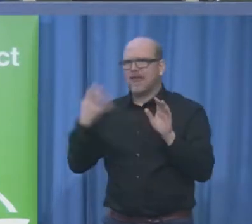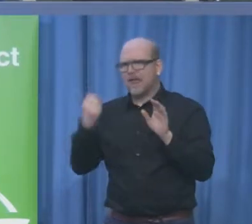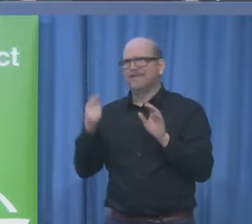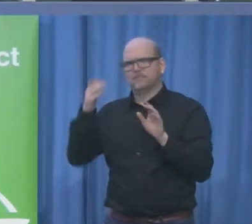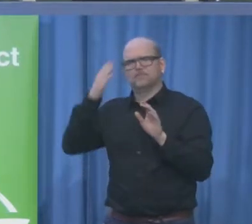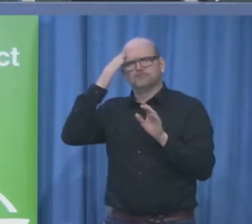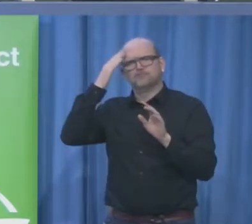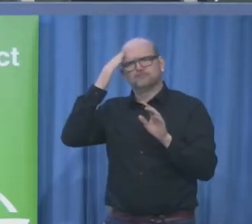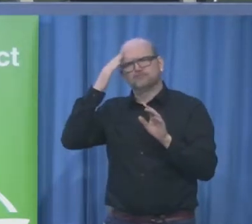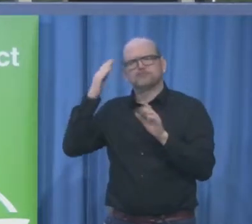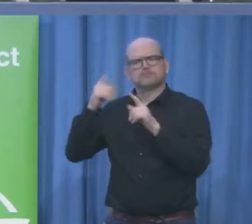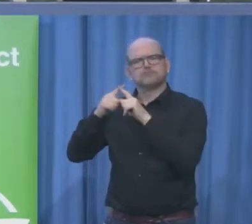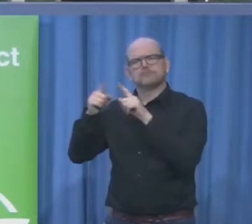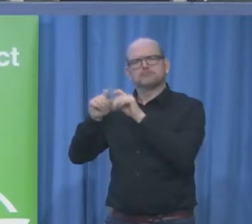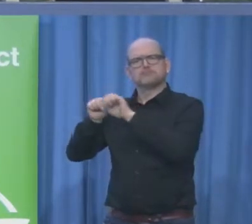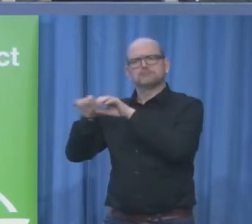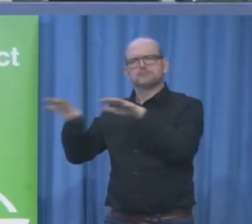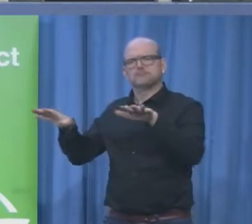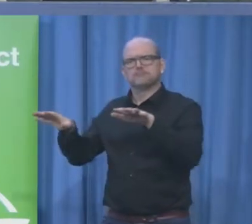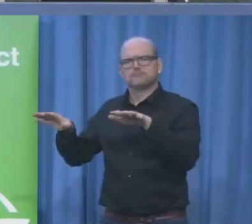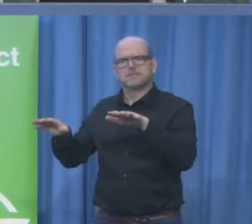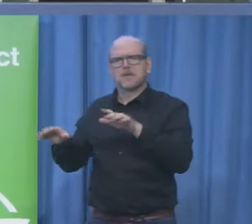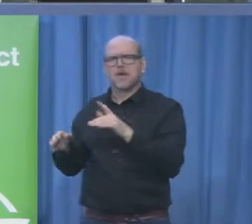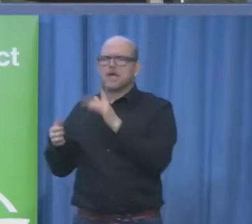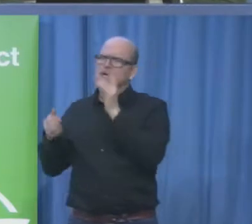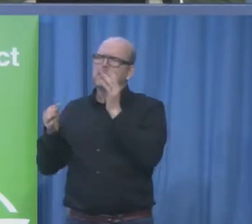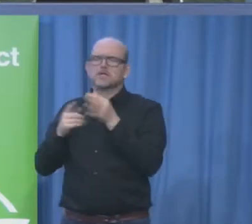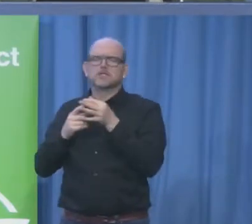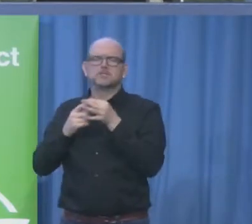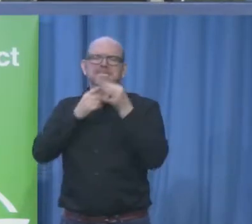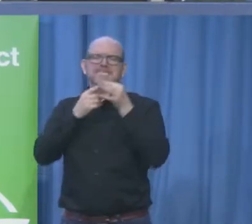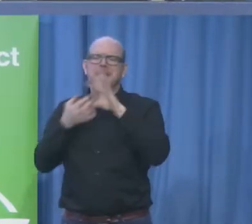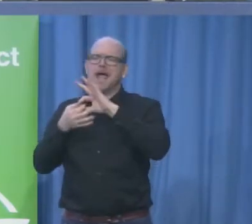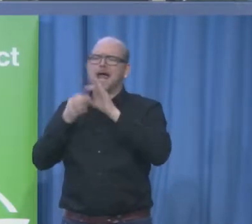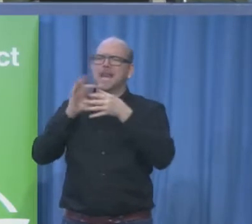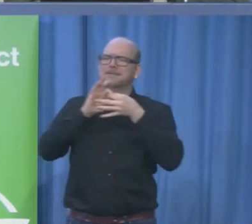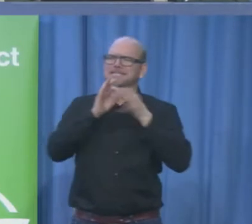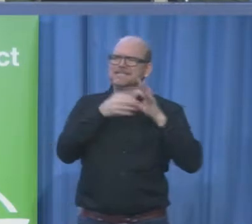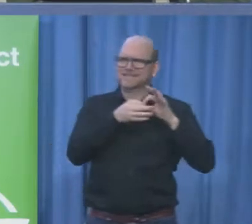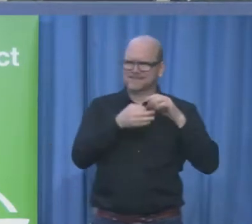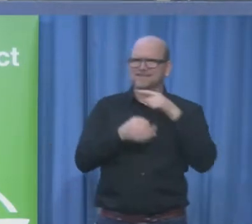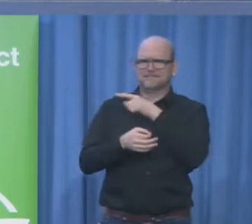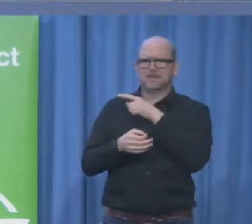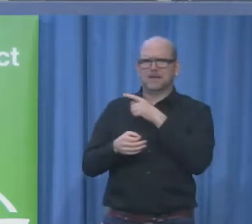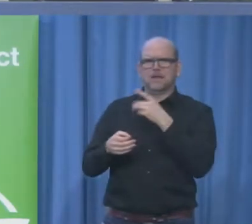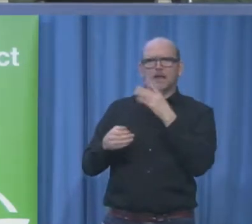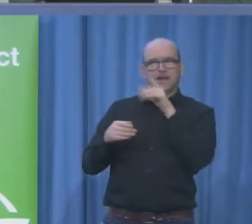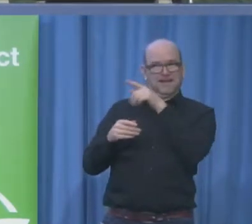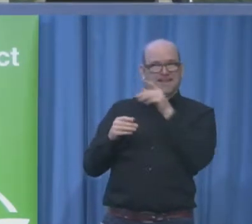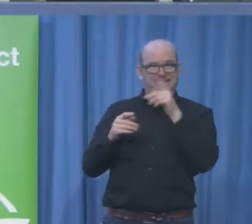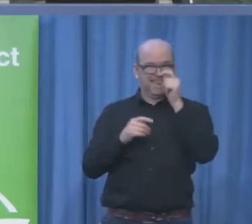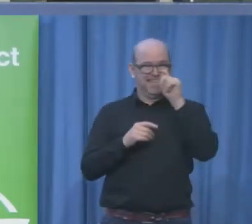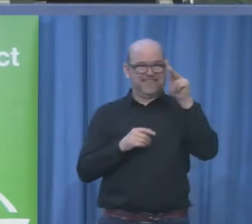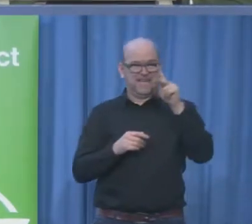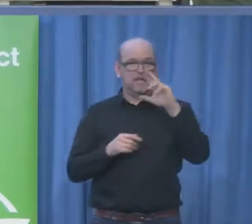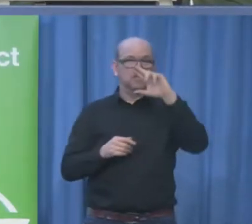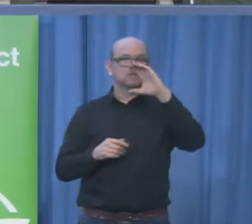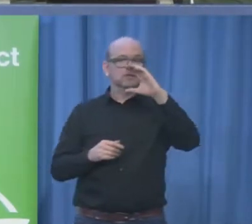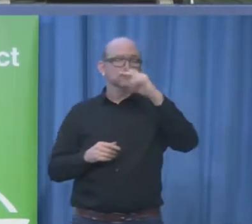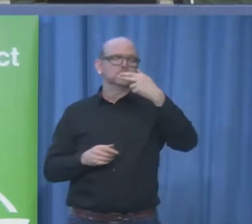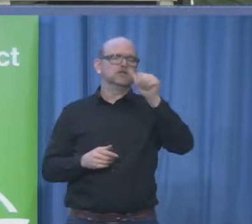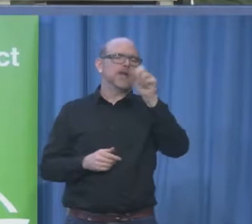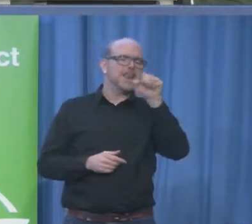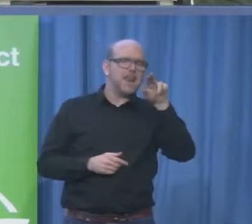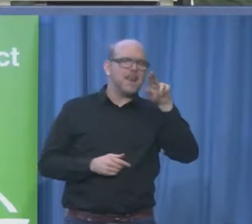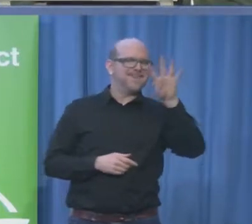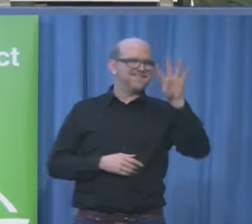communication that they did on both the 2012 and the rio olympics and so it it comes about